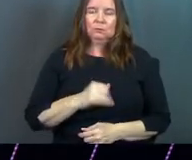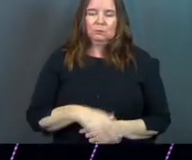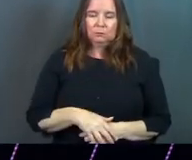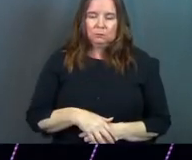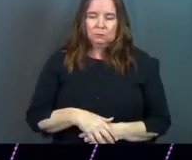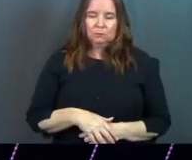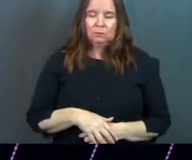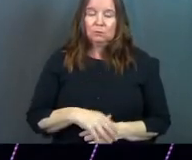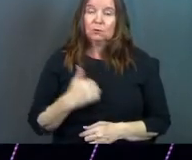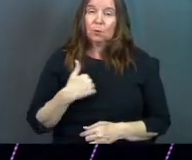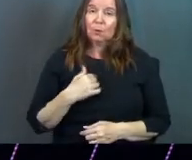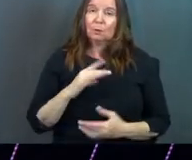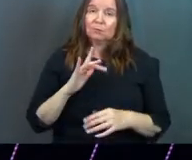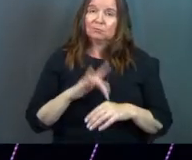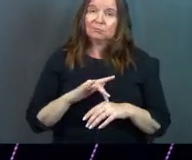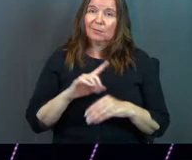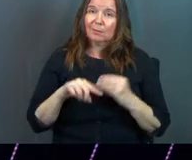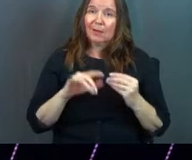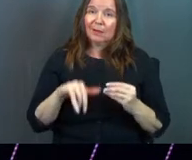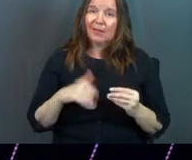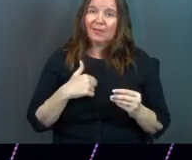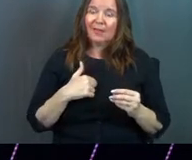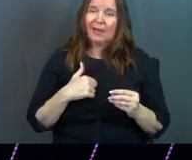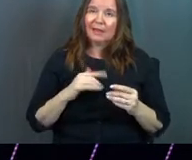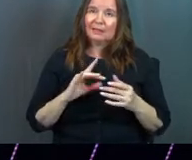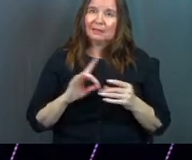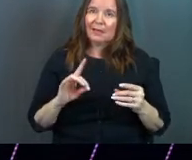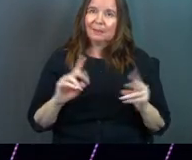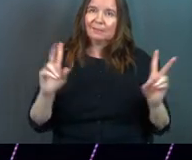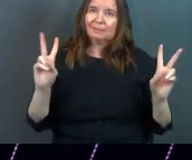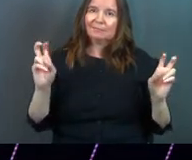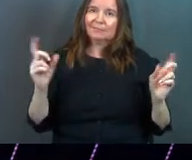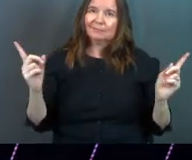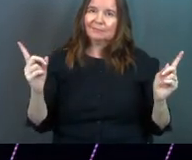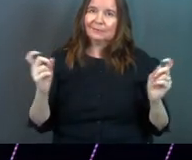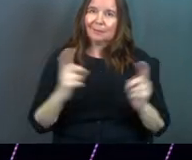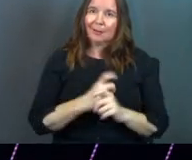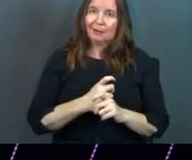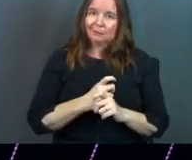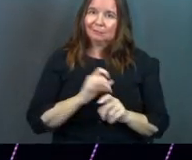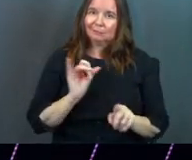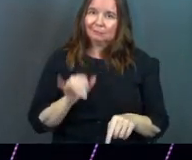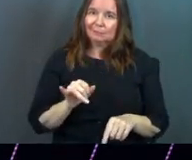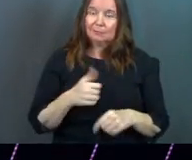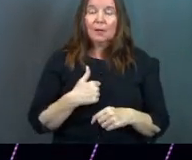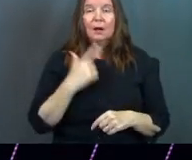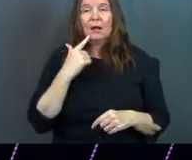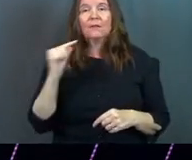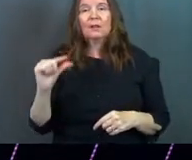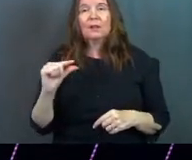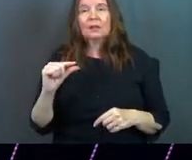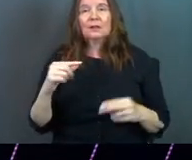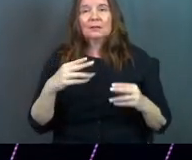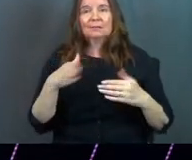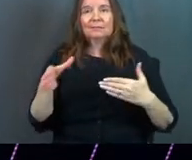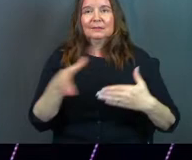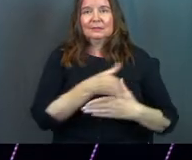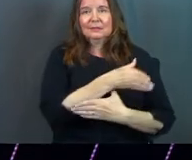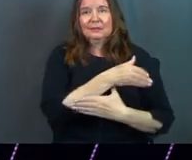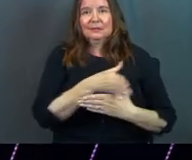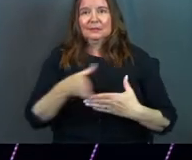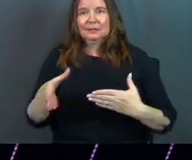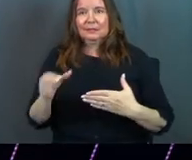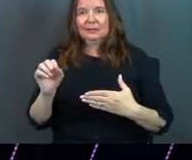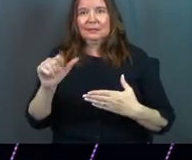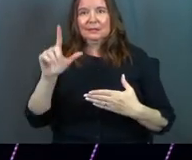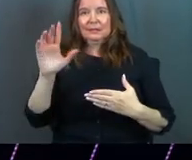And so we're going to talk about that, that statement, it's complicated. And I've got a little scale for you here